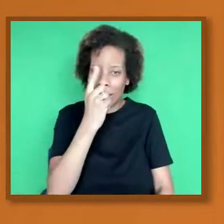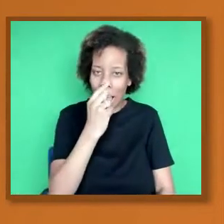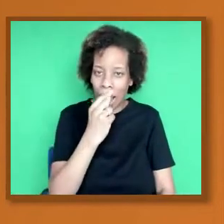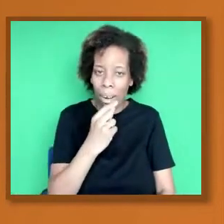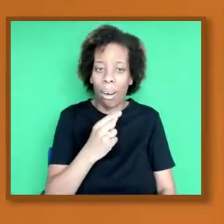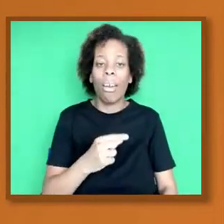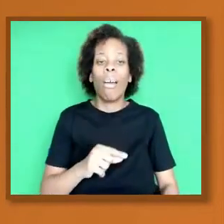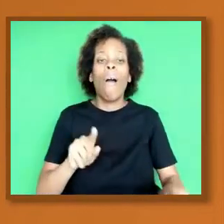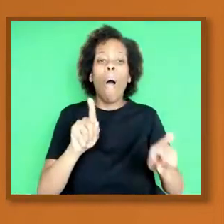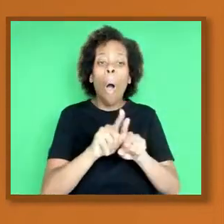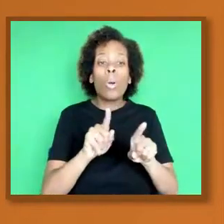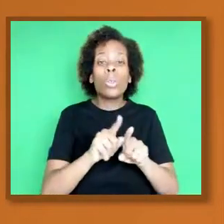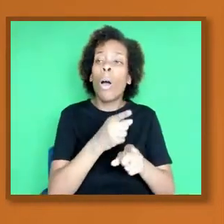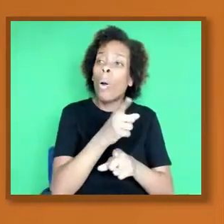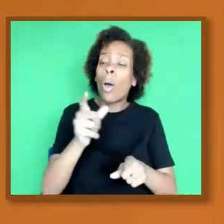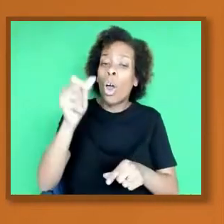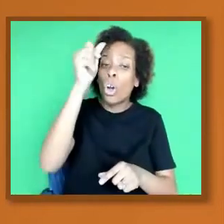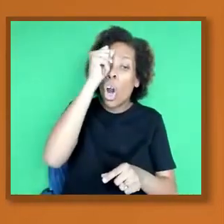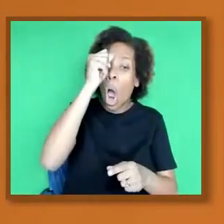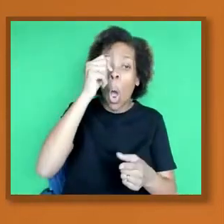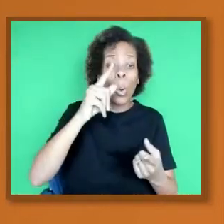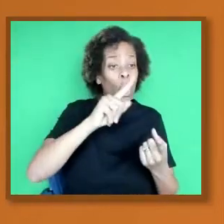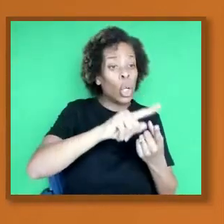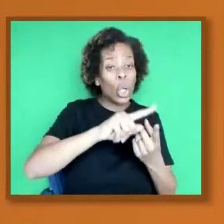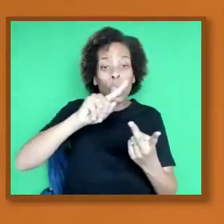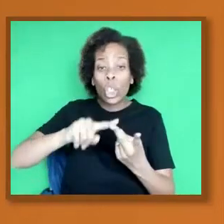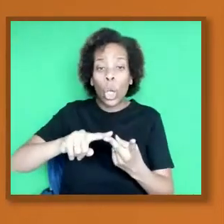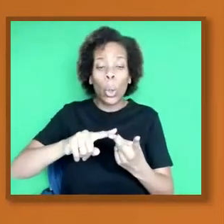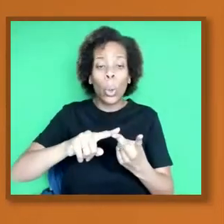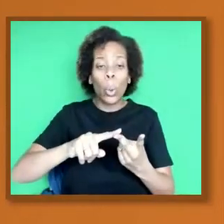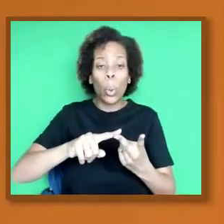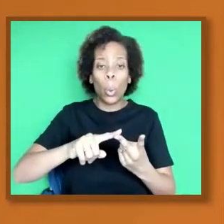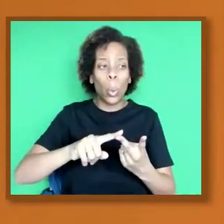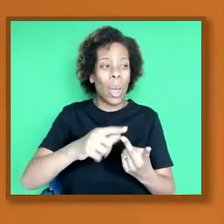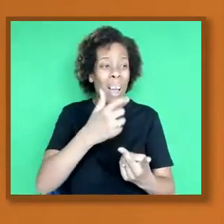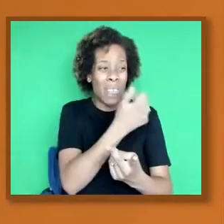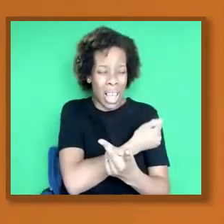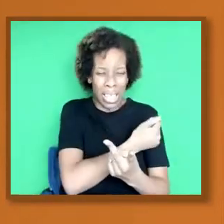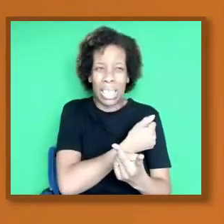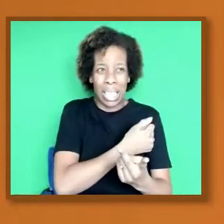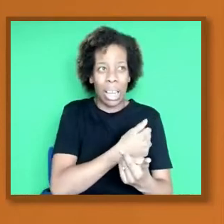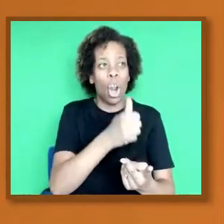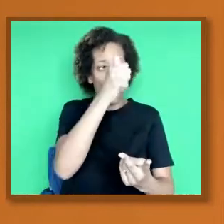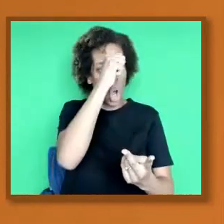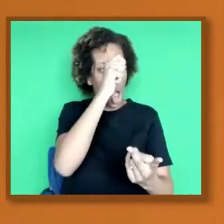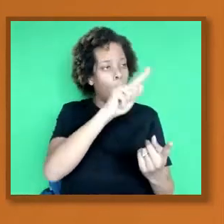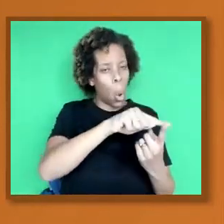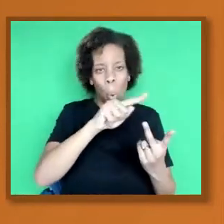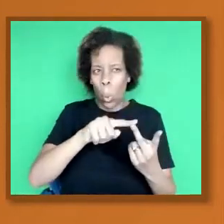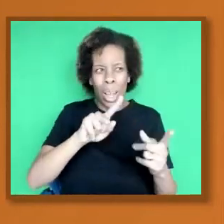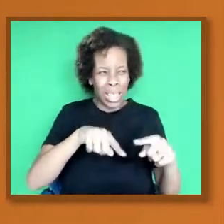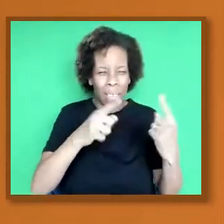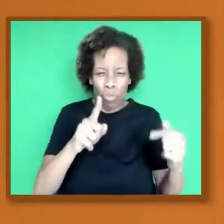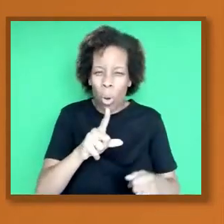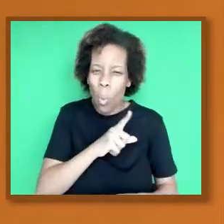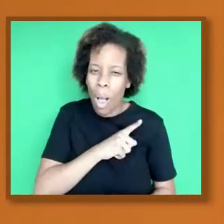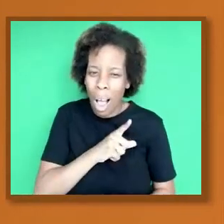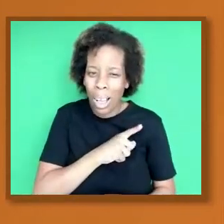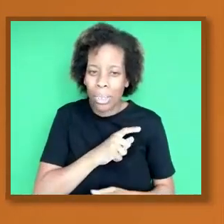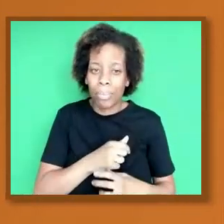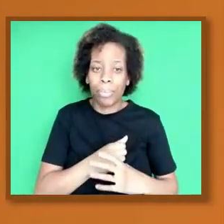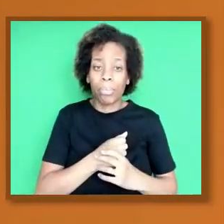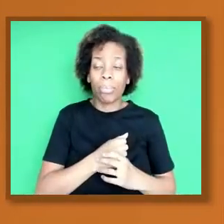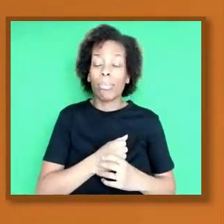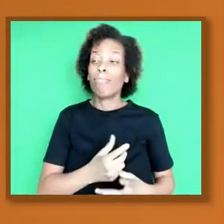vaccines. And some people do their second dose of the